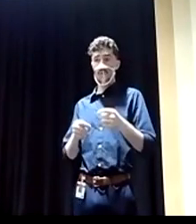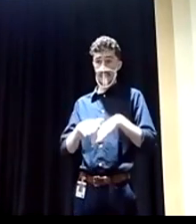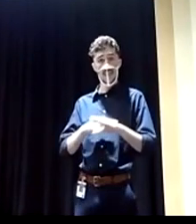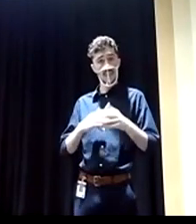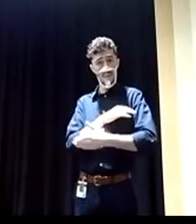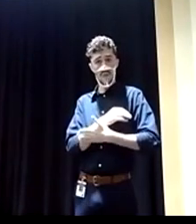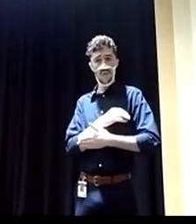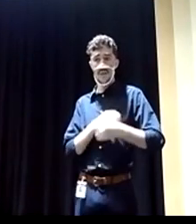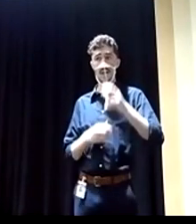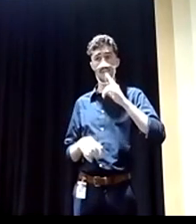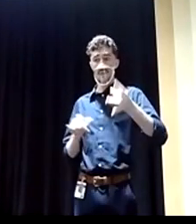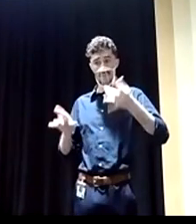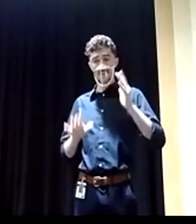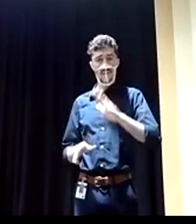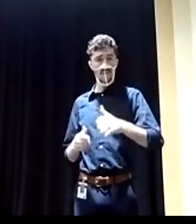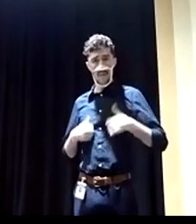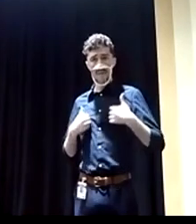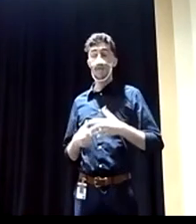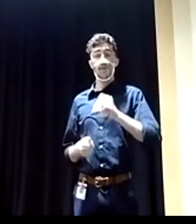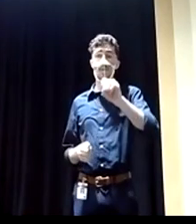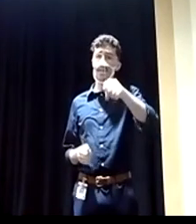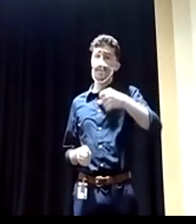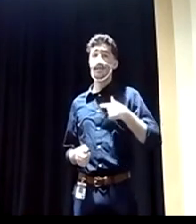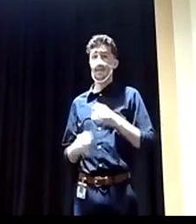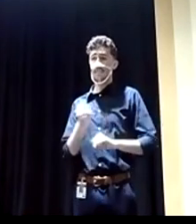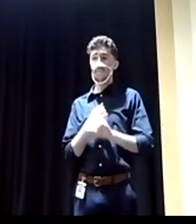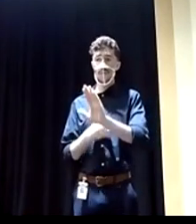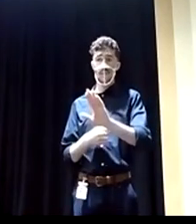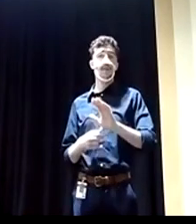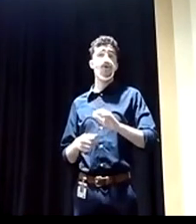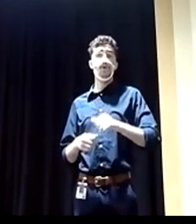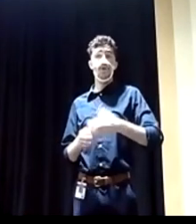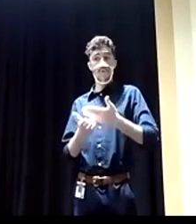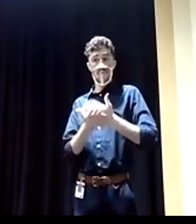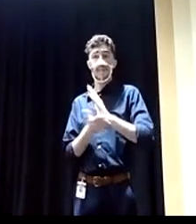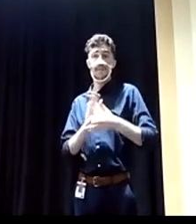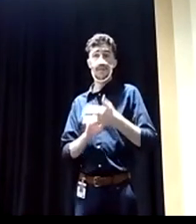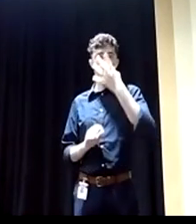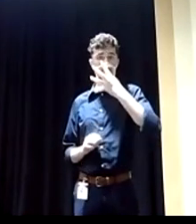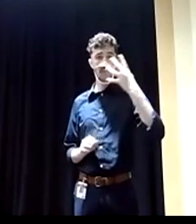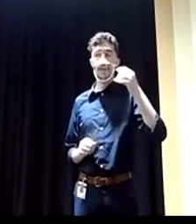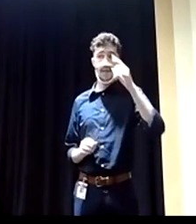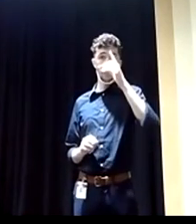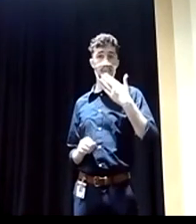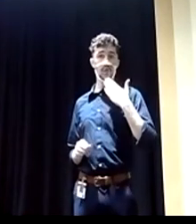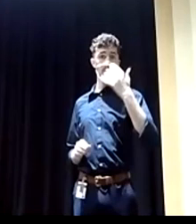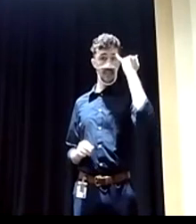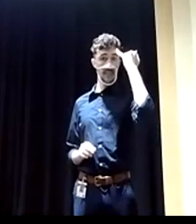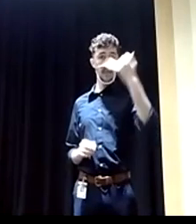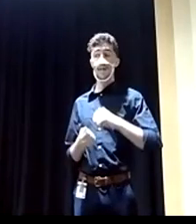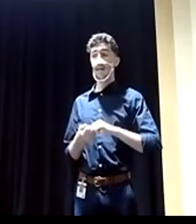really want to say that, yes, I believe and support a path to citizenship. I also think it's a great idea that when we have